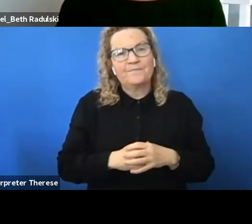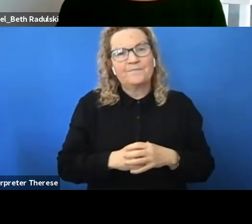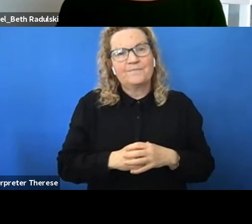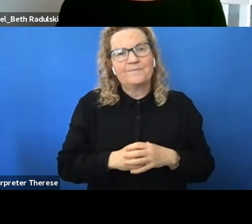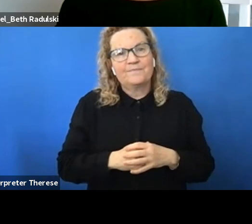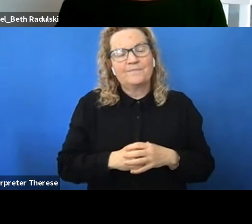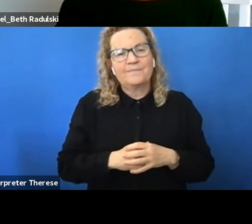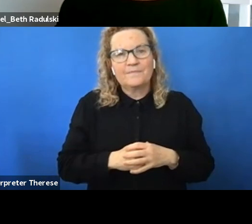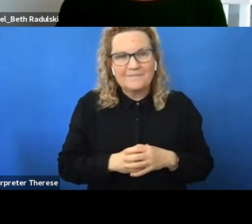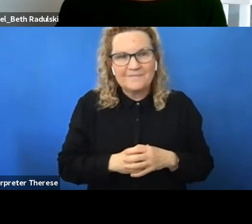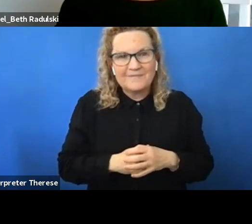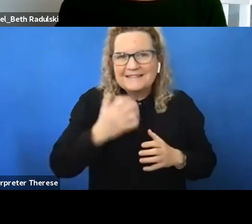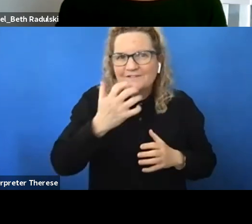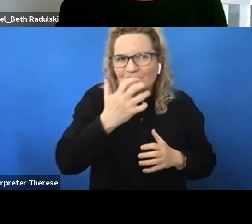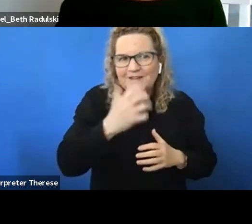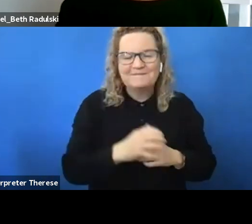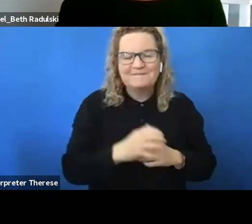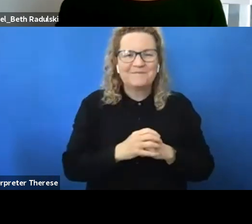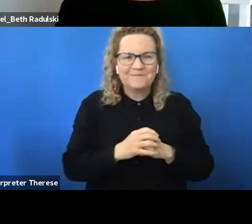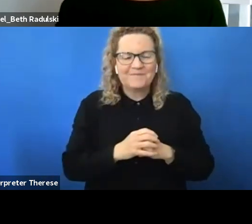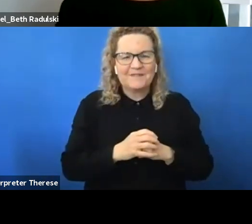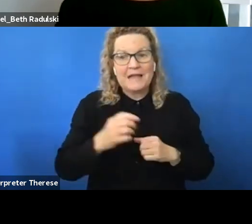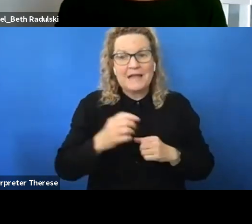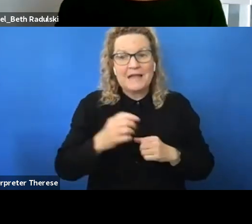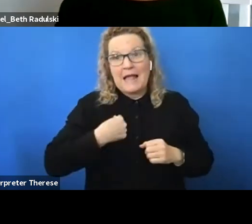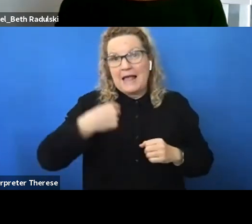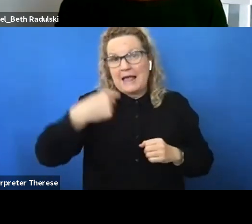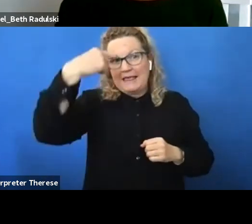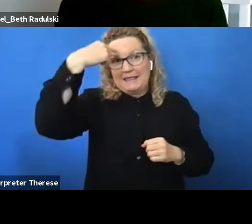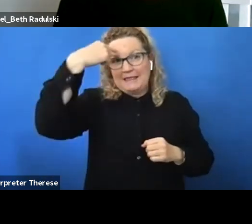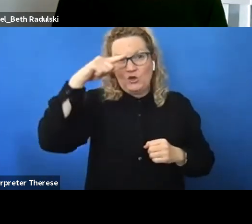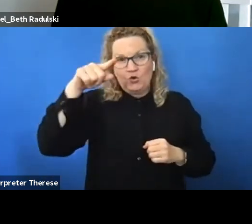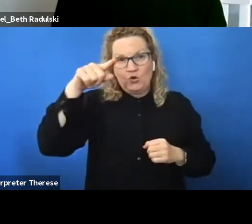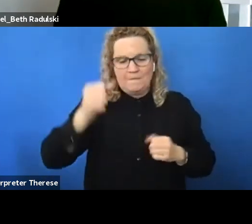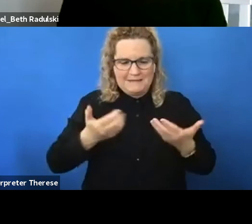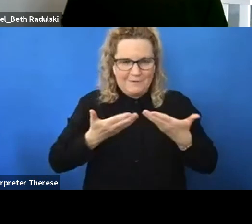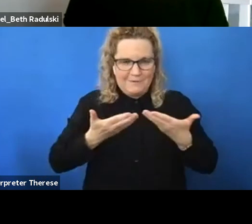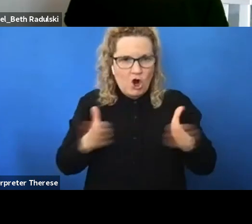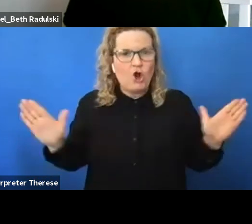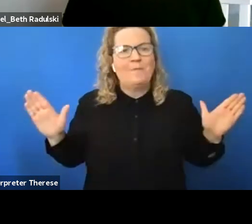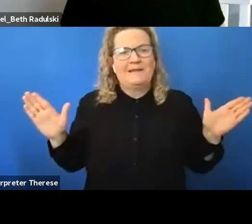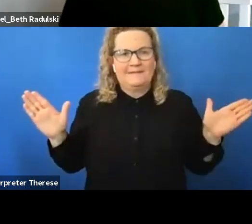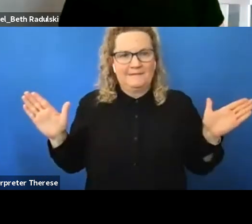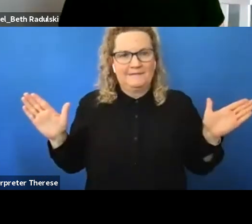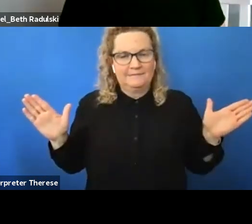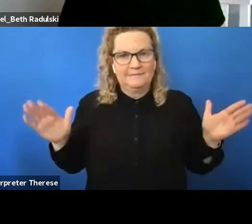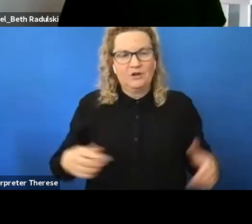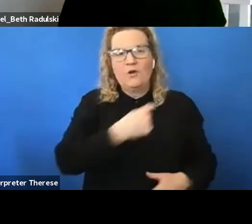sorry um i think that you're going to be very open and honest